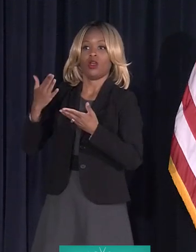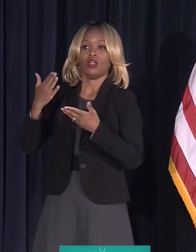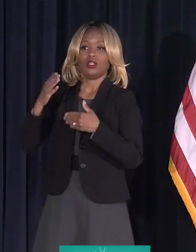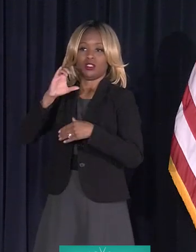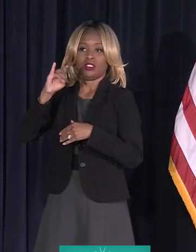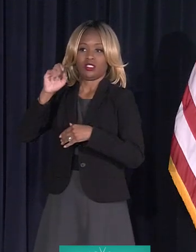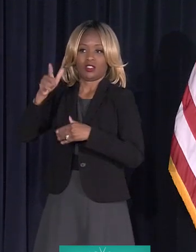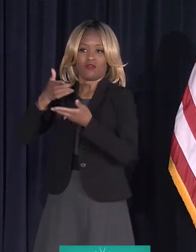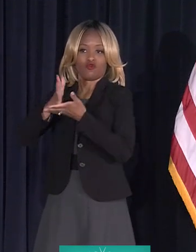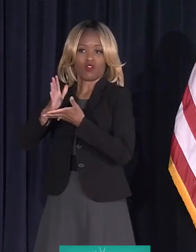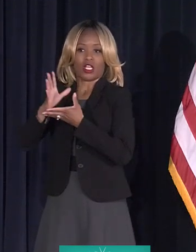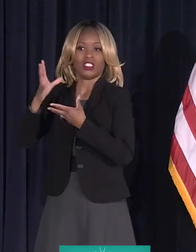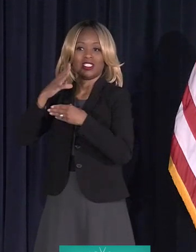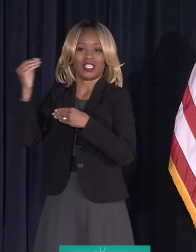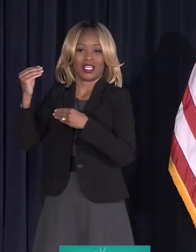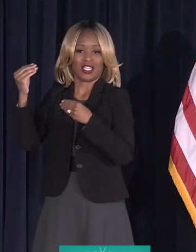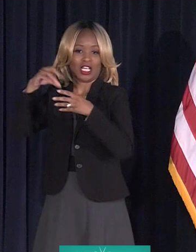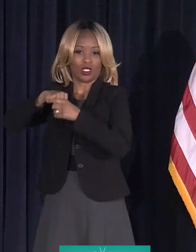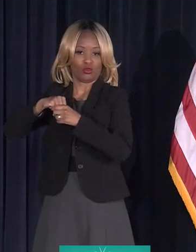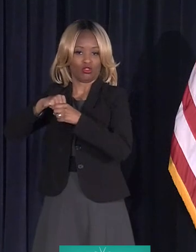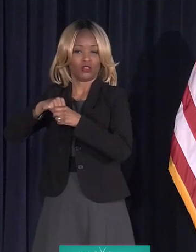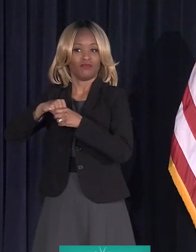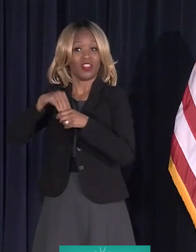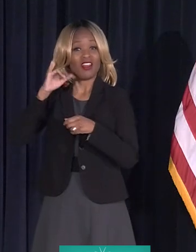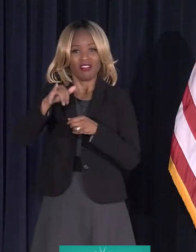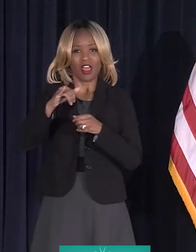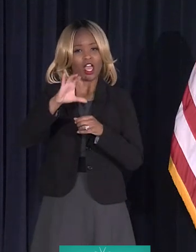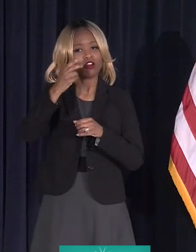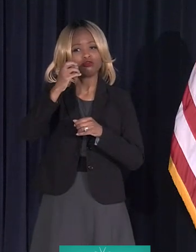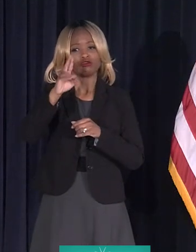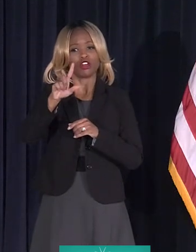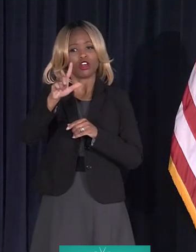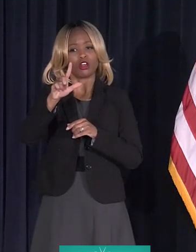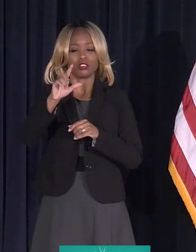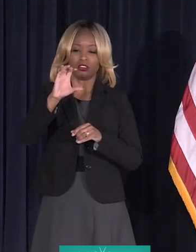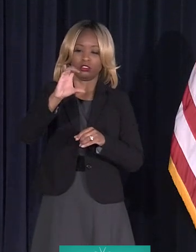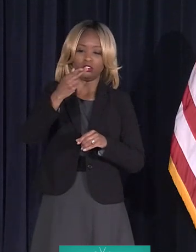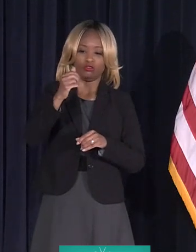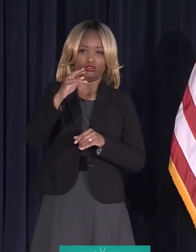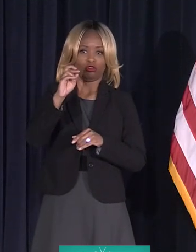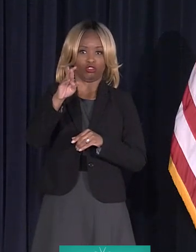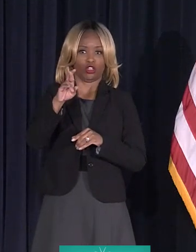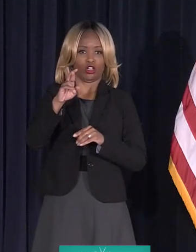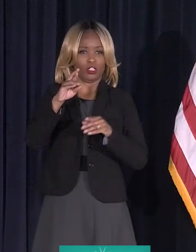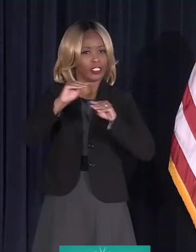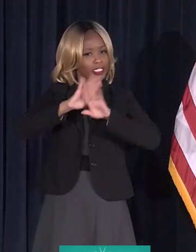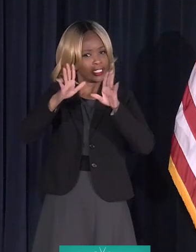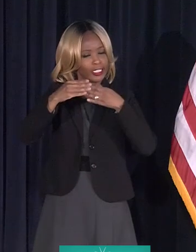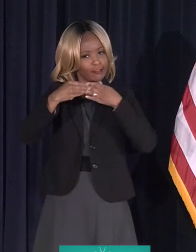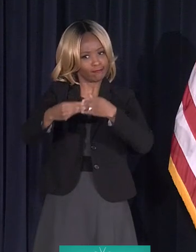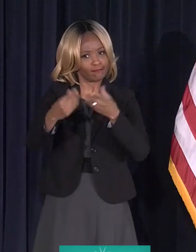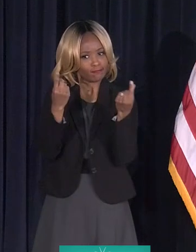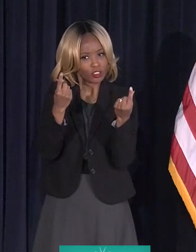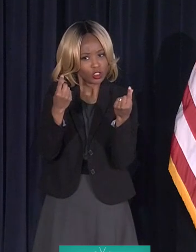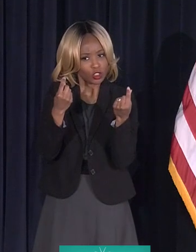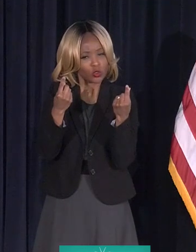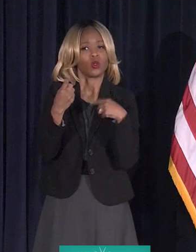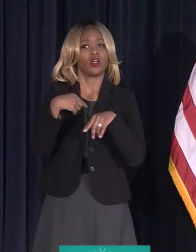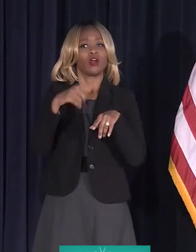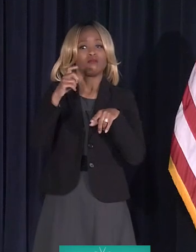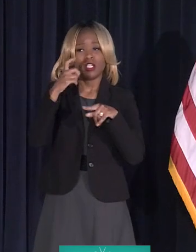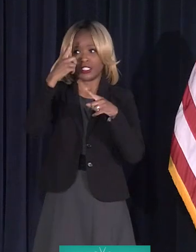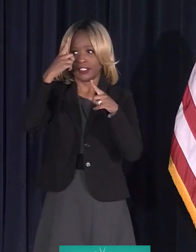The City Charter gives us clear guidance on what we are to do. We are charged with endeavoring for mutual